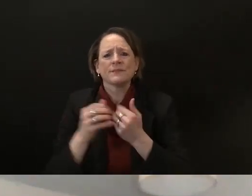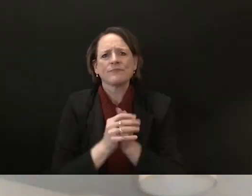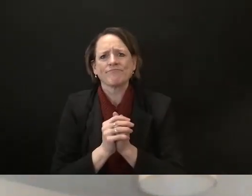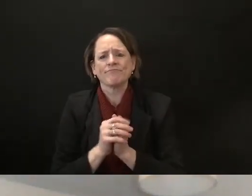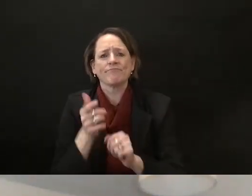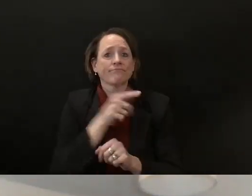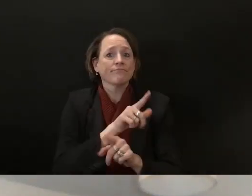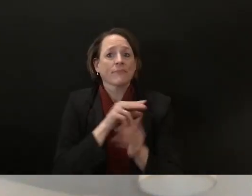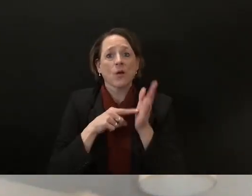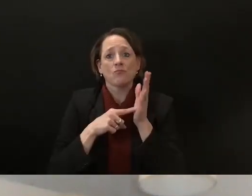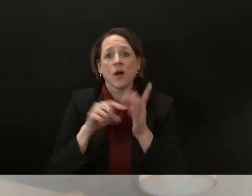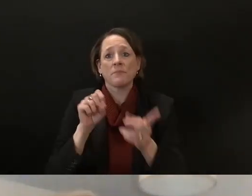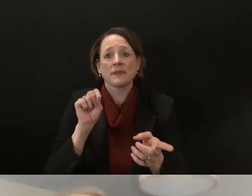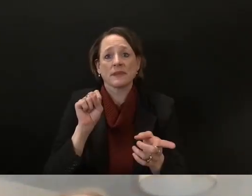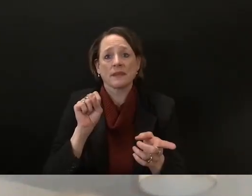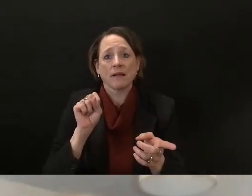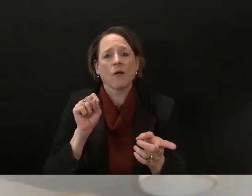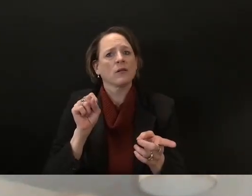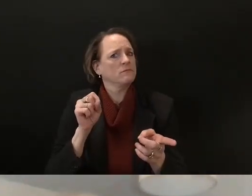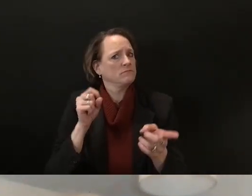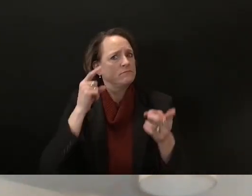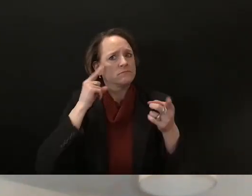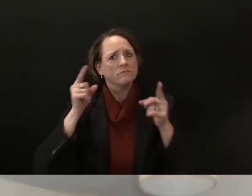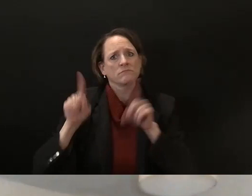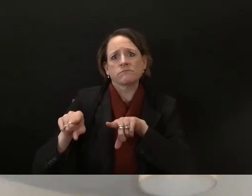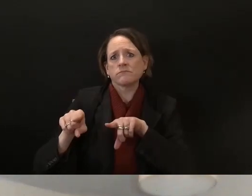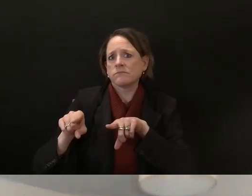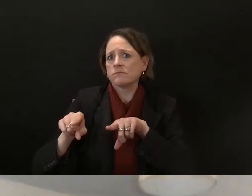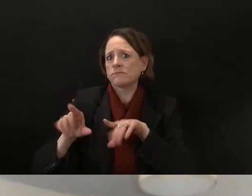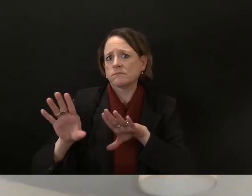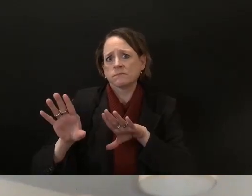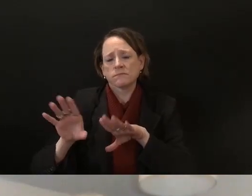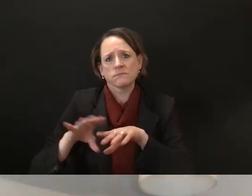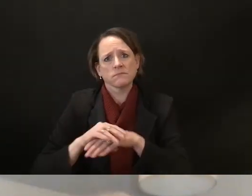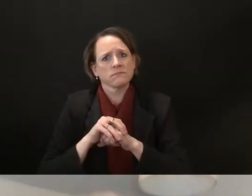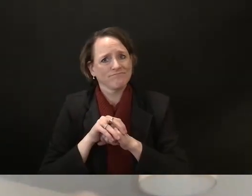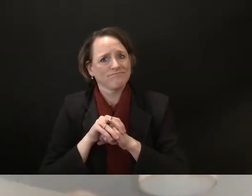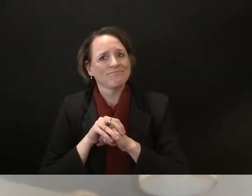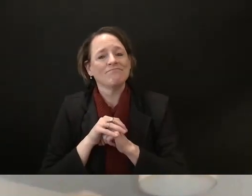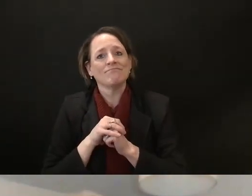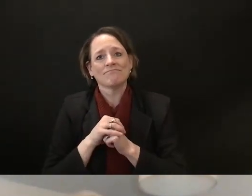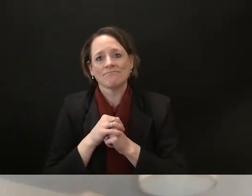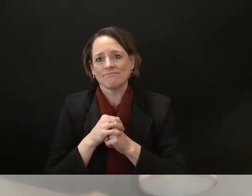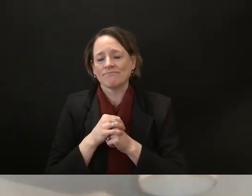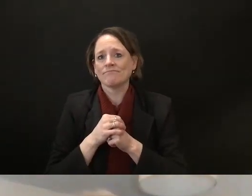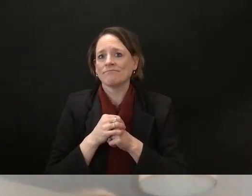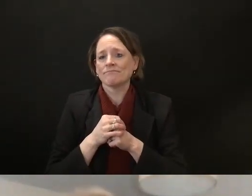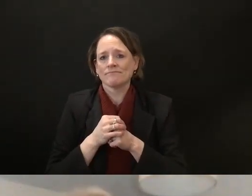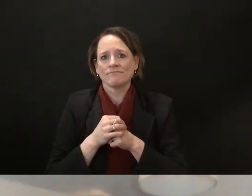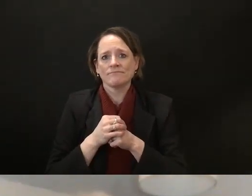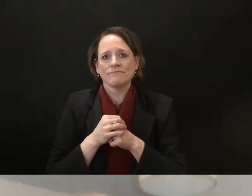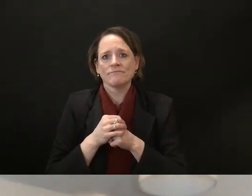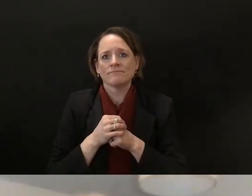very it's been known for um how easy it has been to register to vote because of the same-day